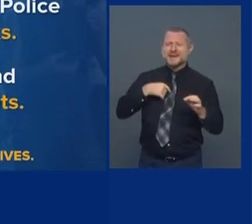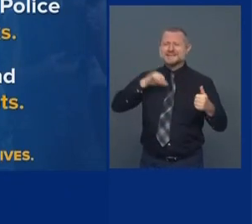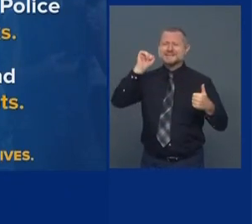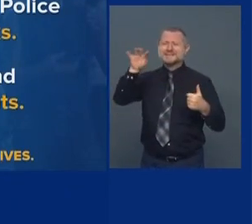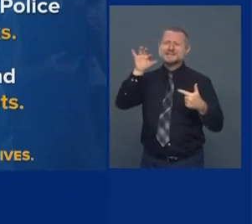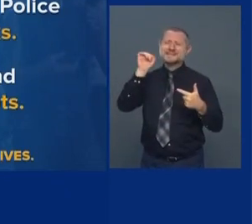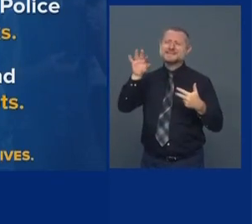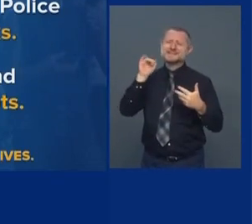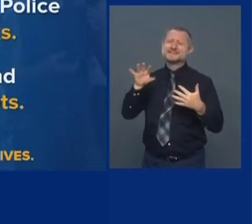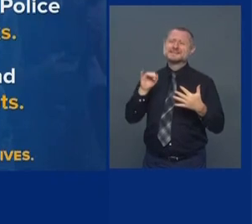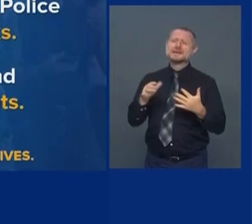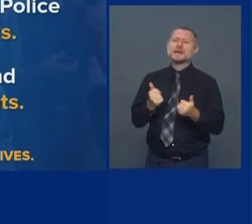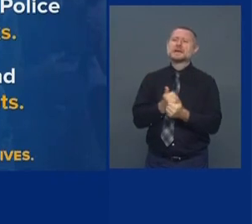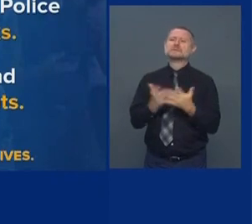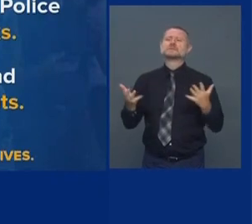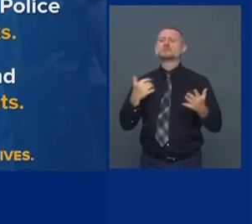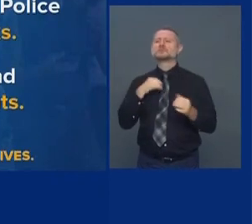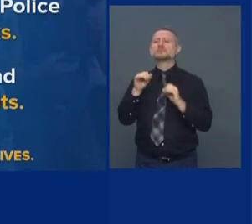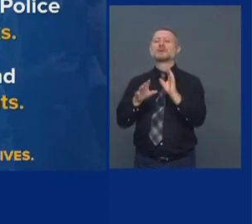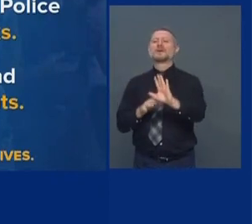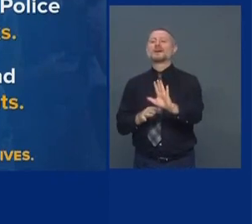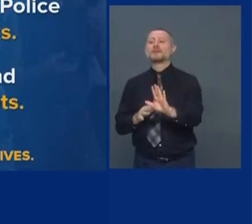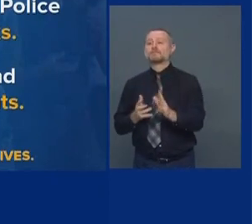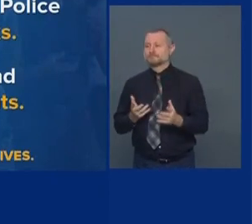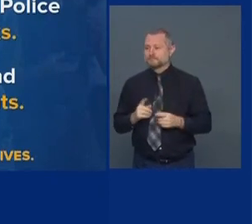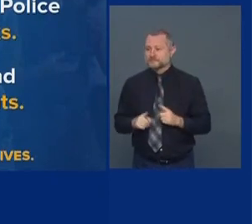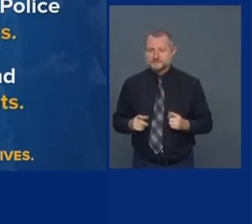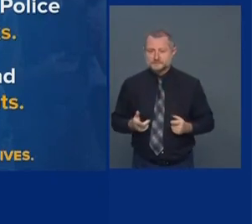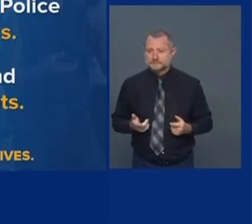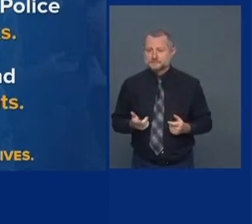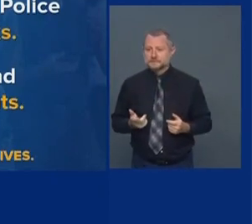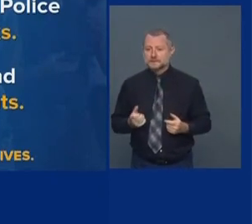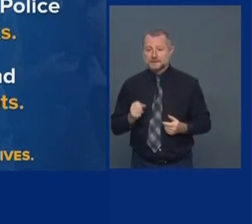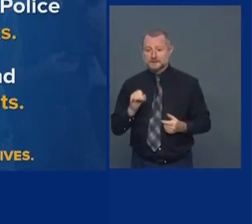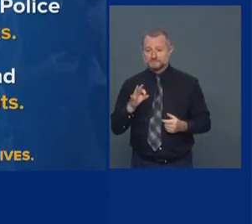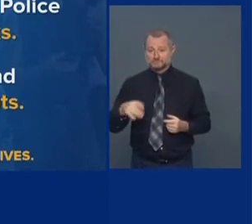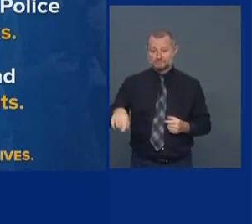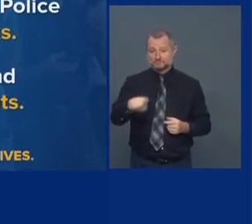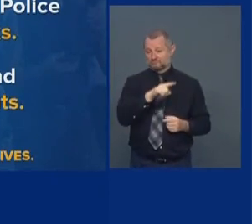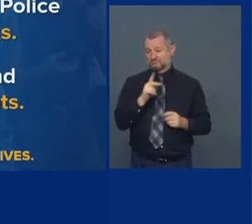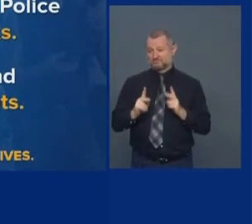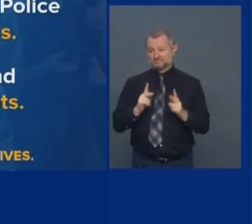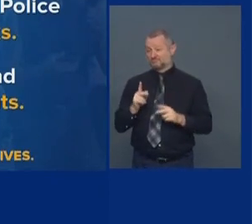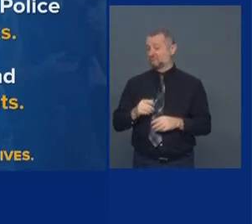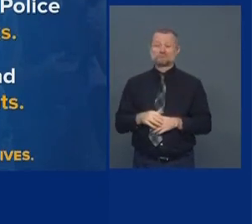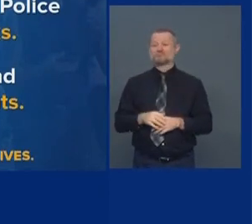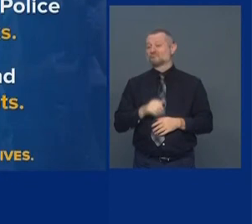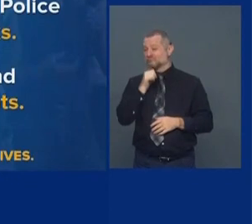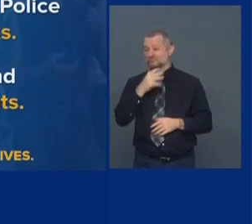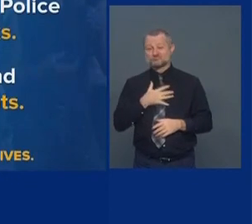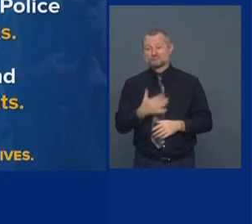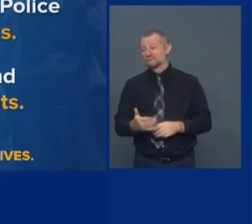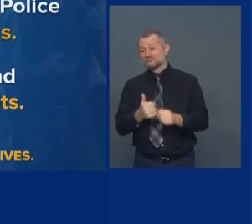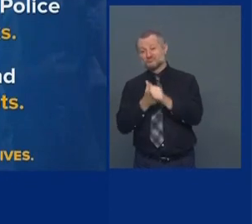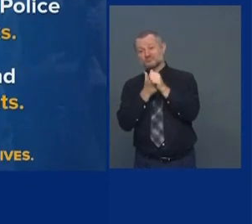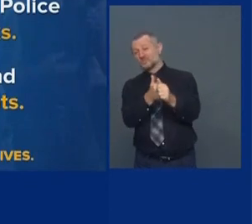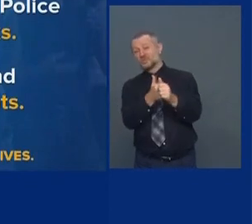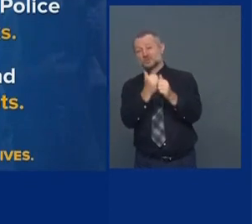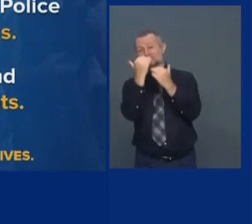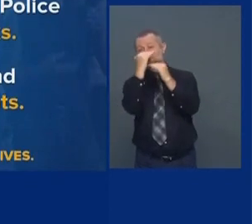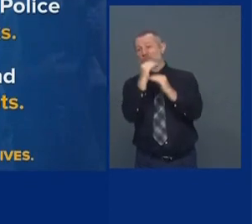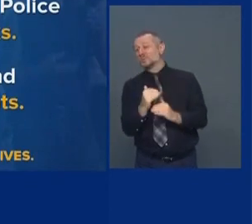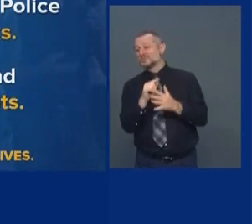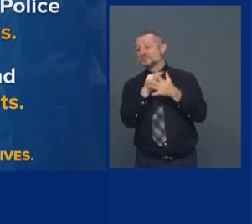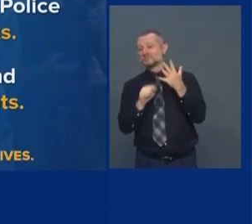But it's only as good as people's willingness to follow it. And it's only as